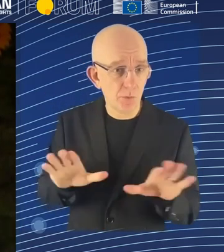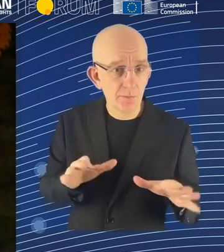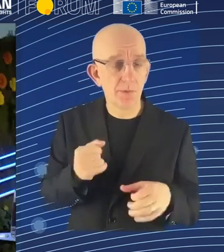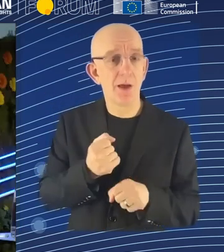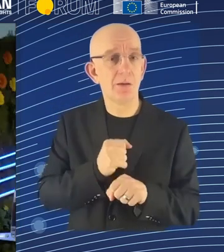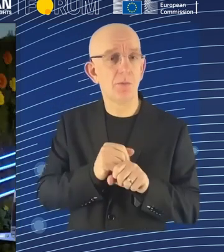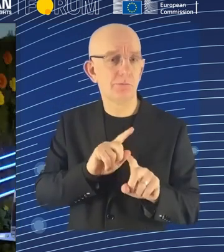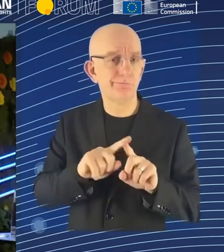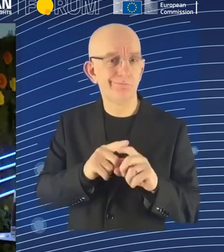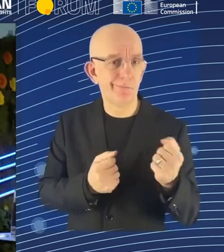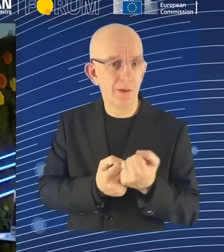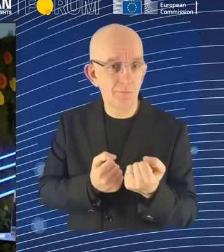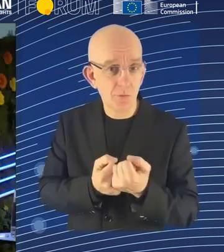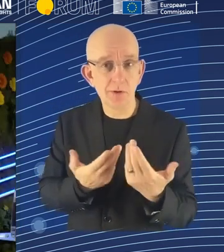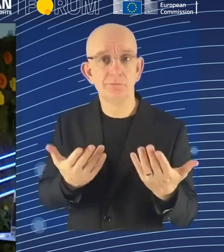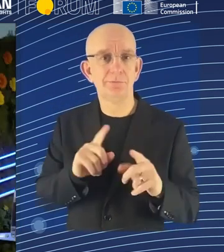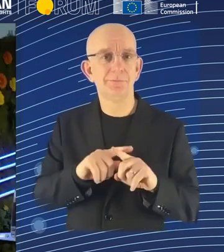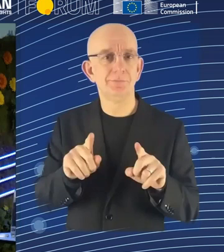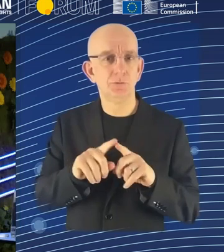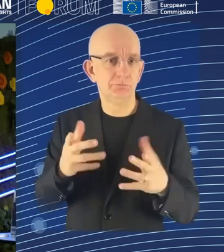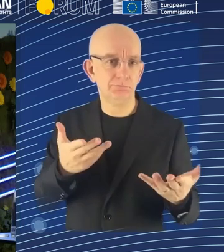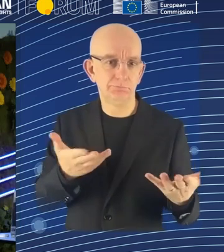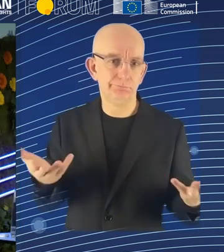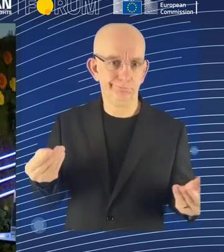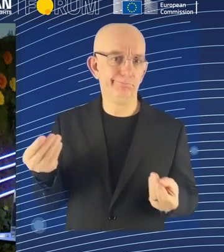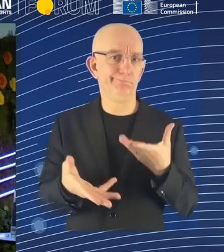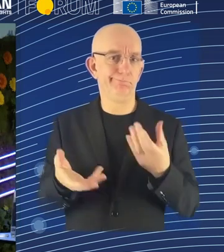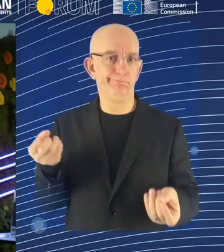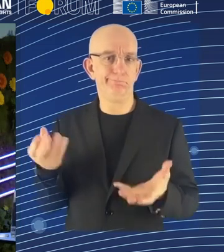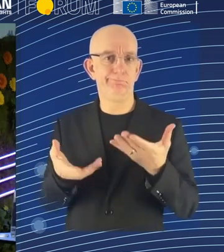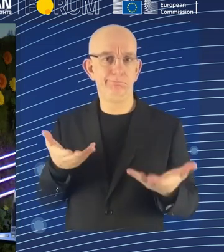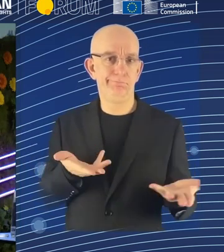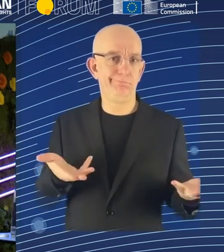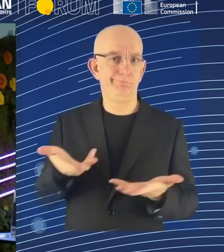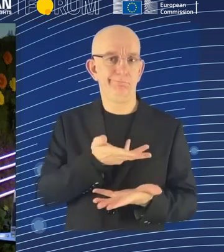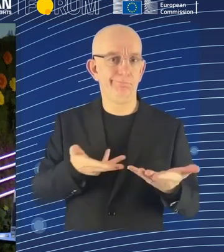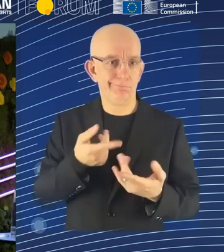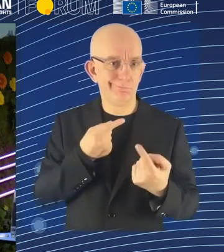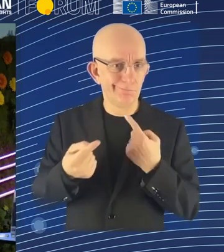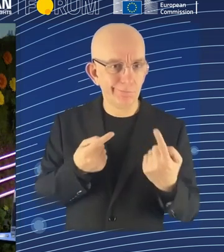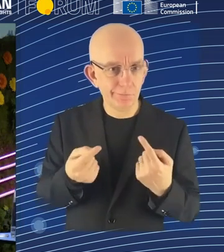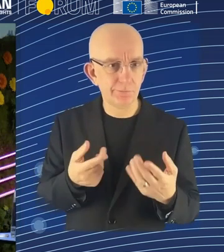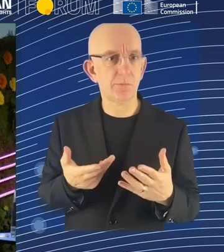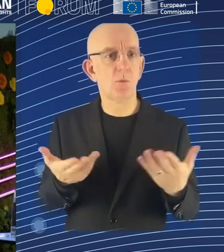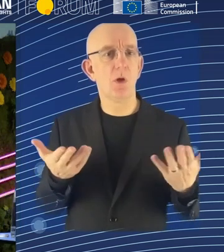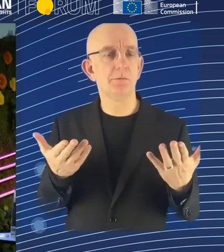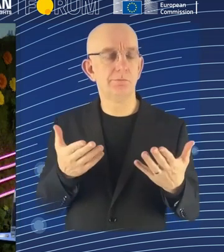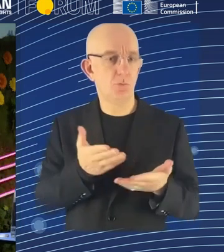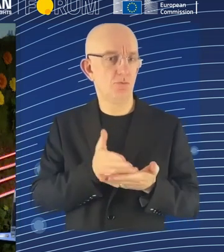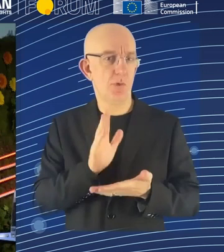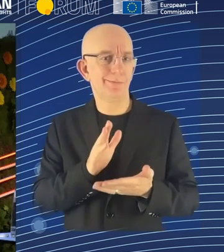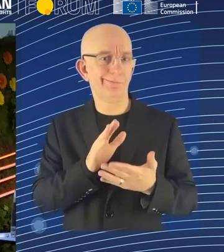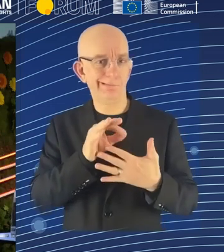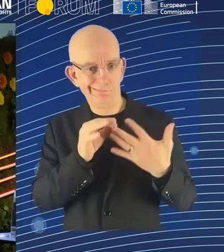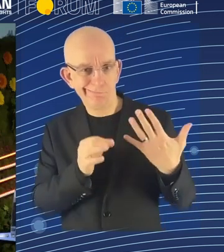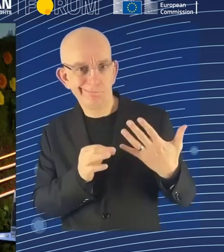workplace, especially algorithmic management? And the scan of U.S. employment and labor law clearly concluded,